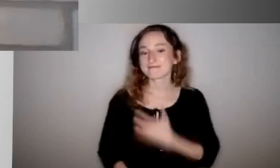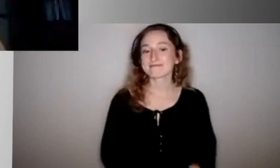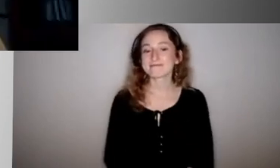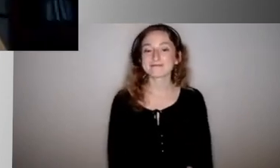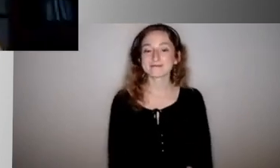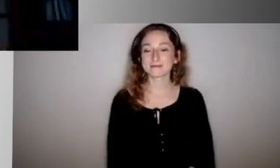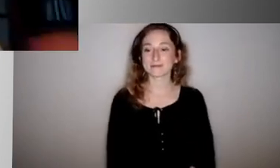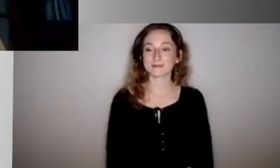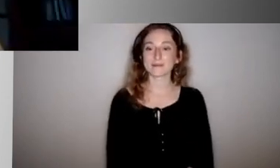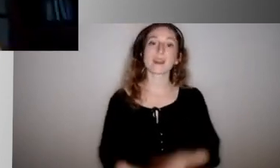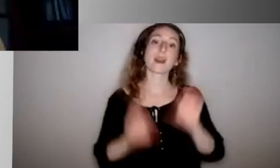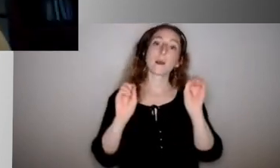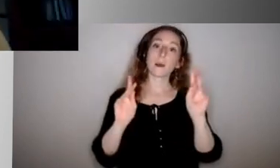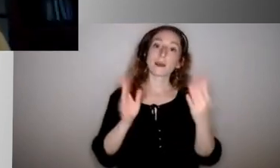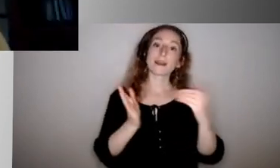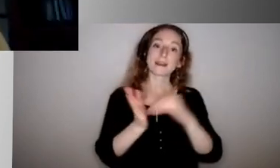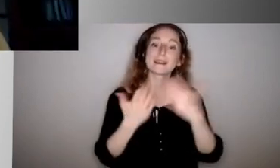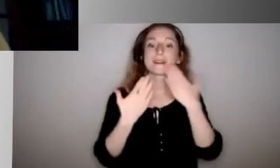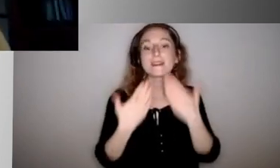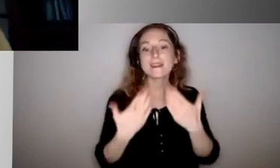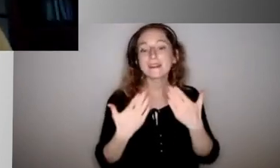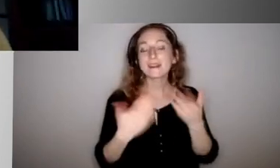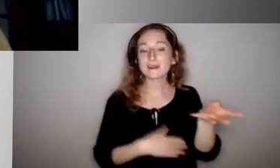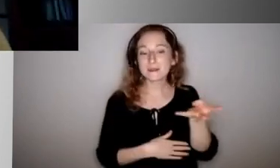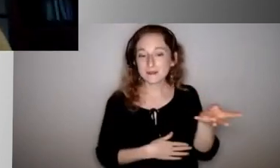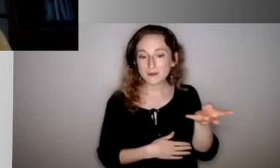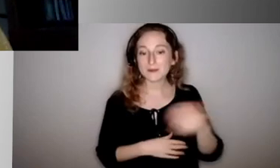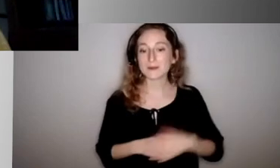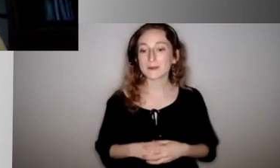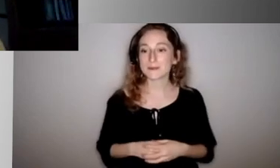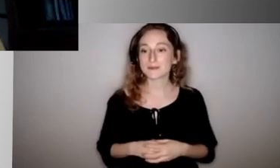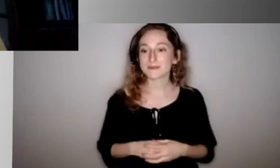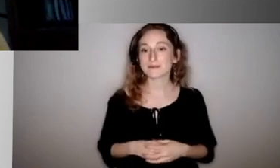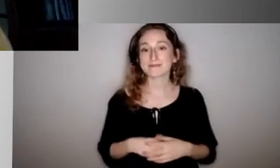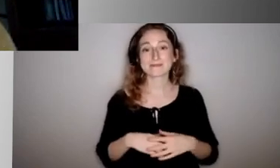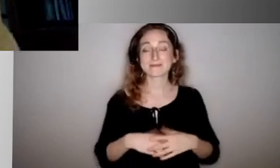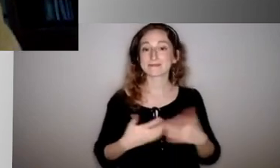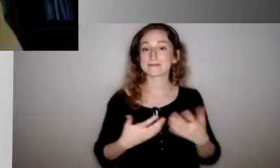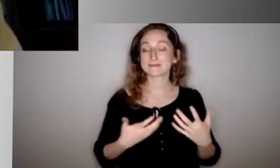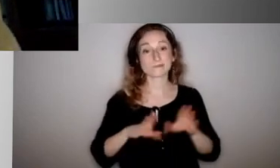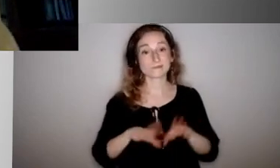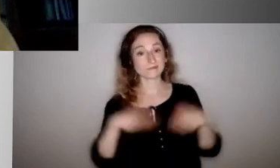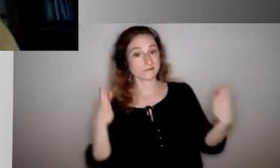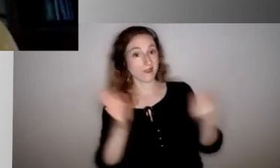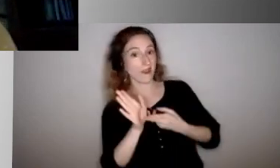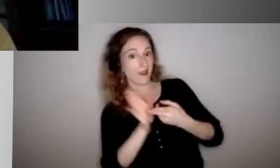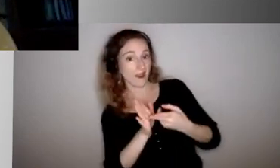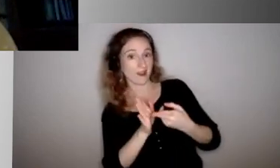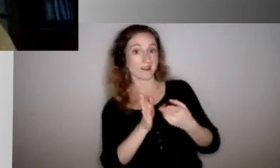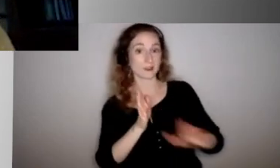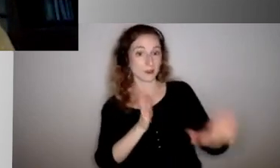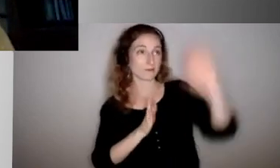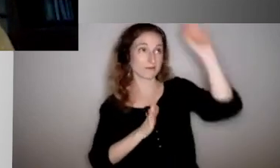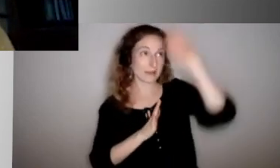All right. Well, again, I want to thank all four of you for being here and talking and being very honest about your views and your thoughts and